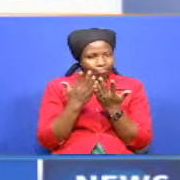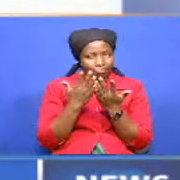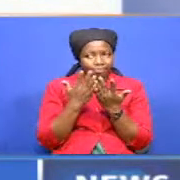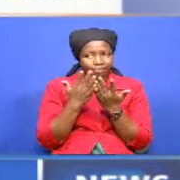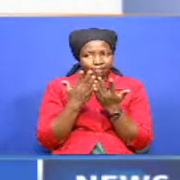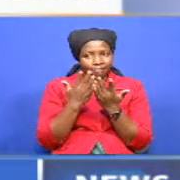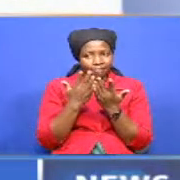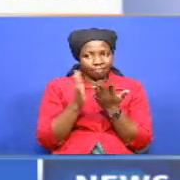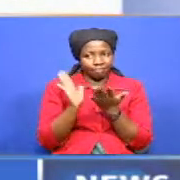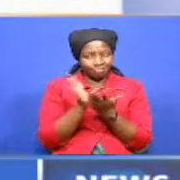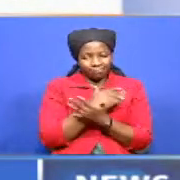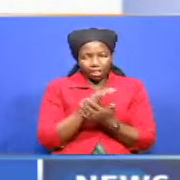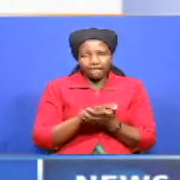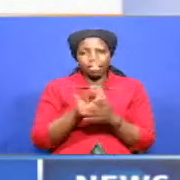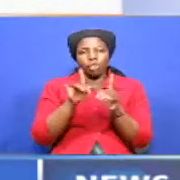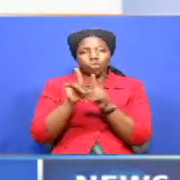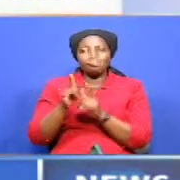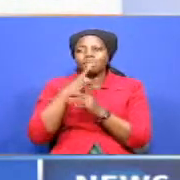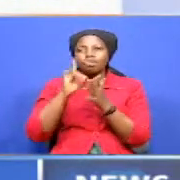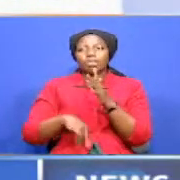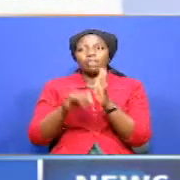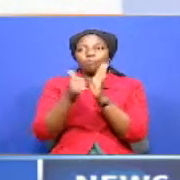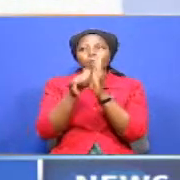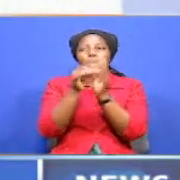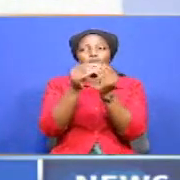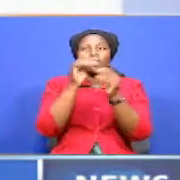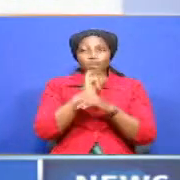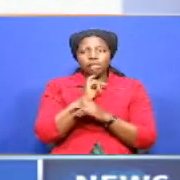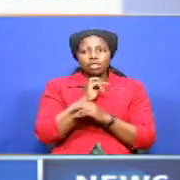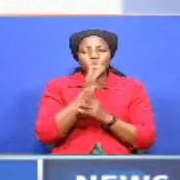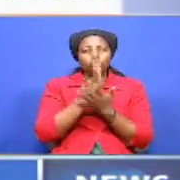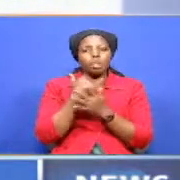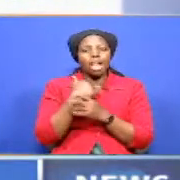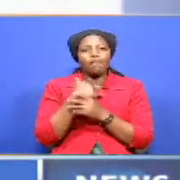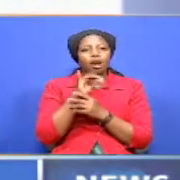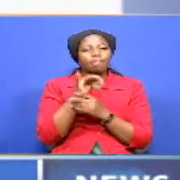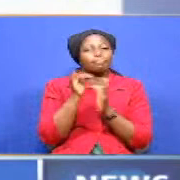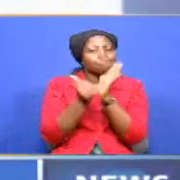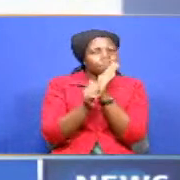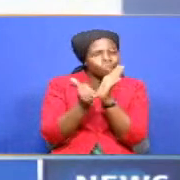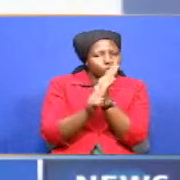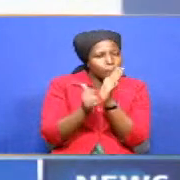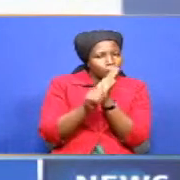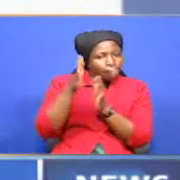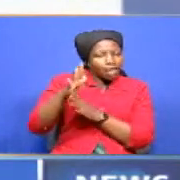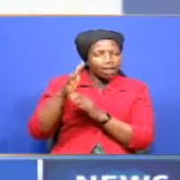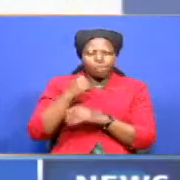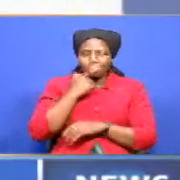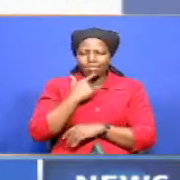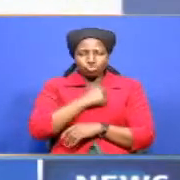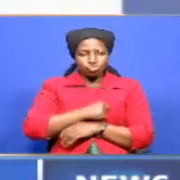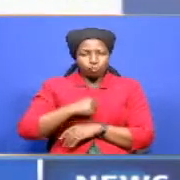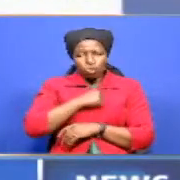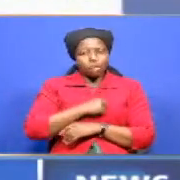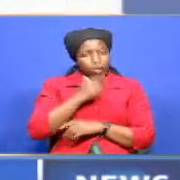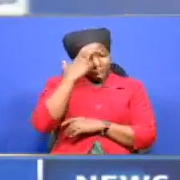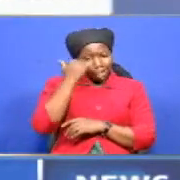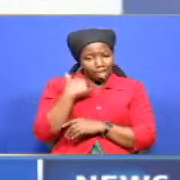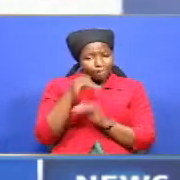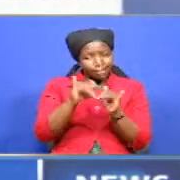aware of the issue yeah there was a faulty transformer and we apologize for them being uh staying long without power